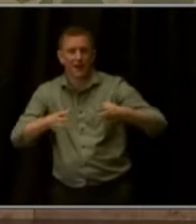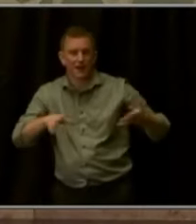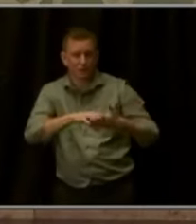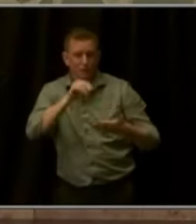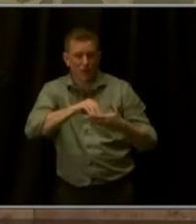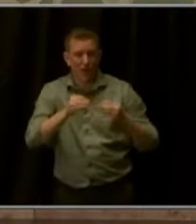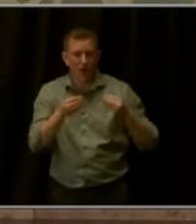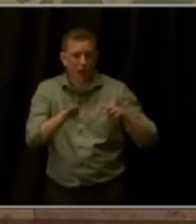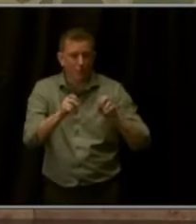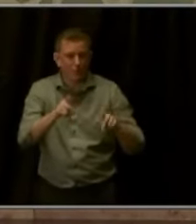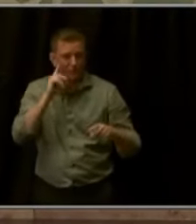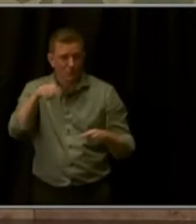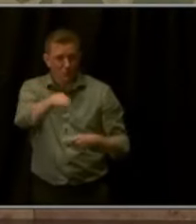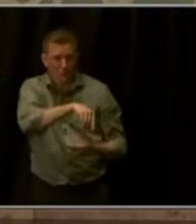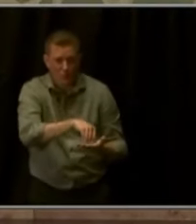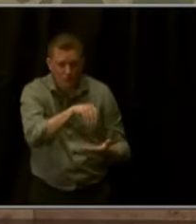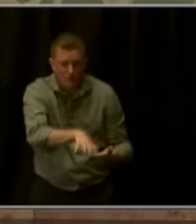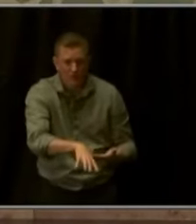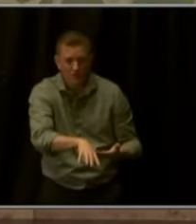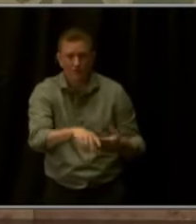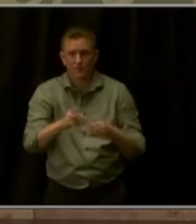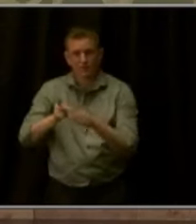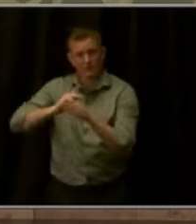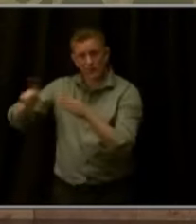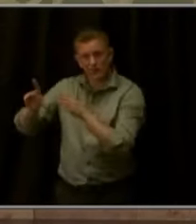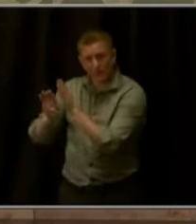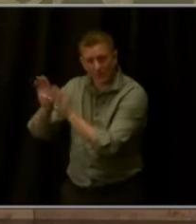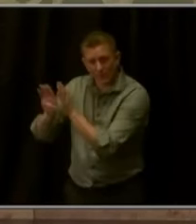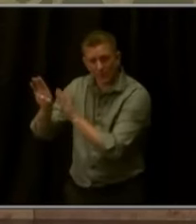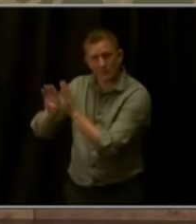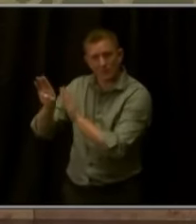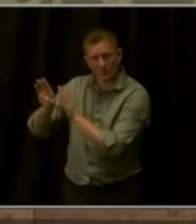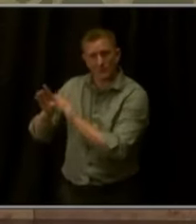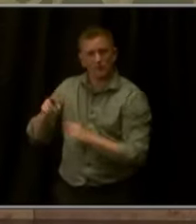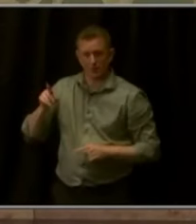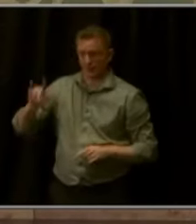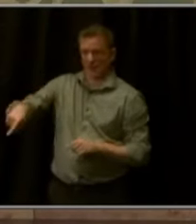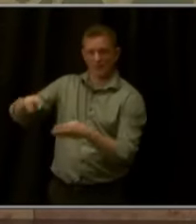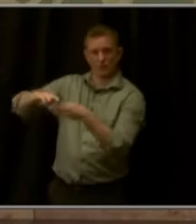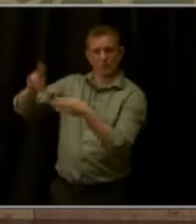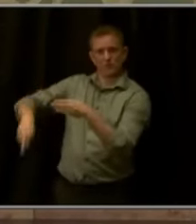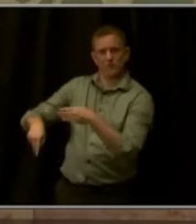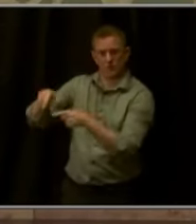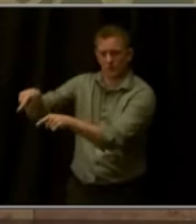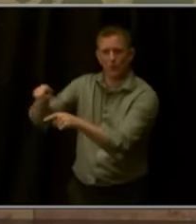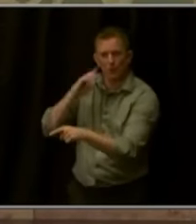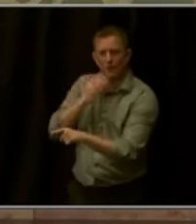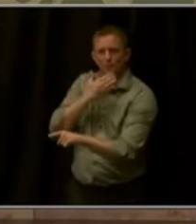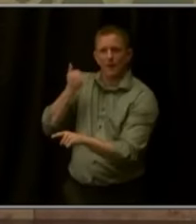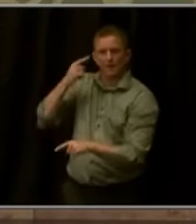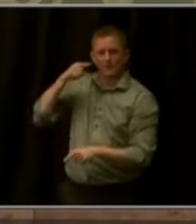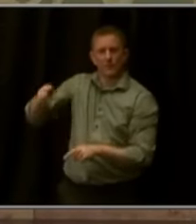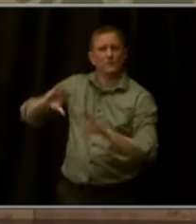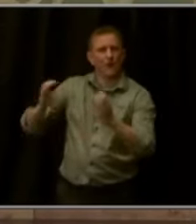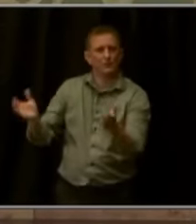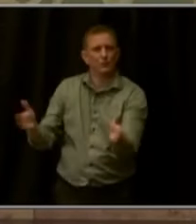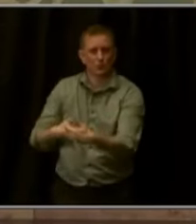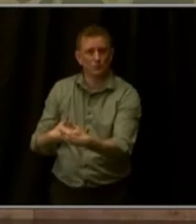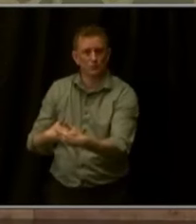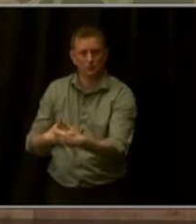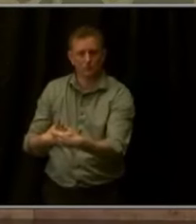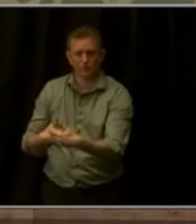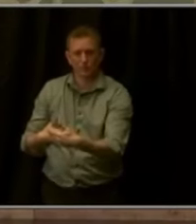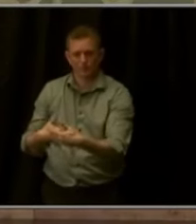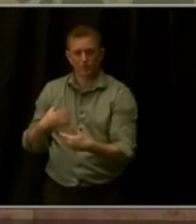professional development aligned with successful outcomes, and better resources for our classrooms. With the budget stabilization